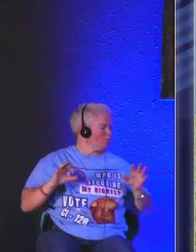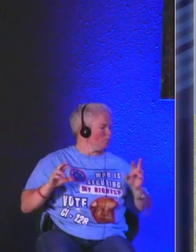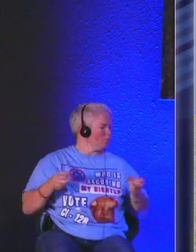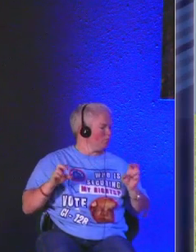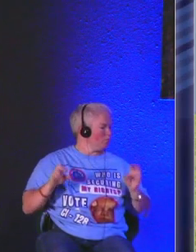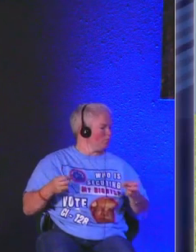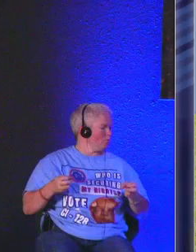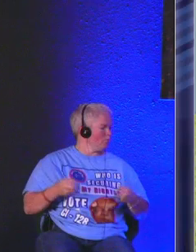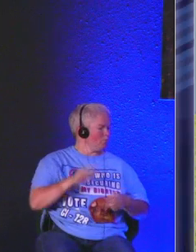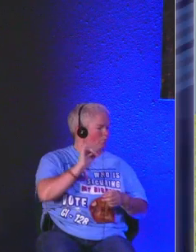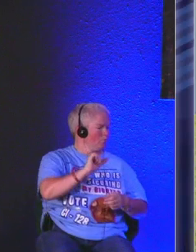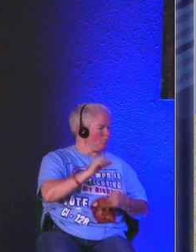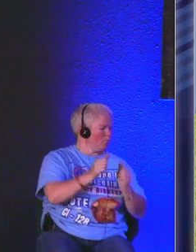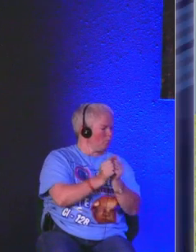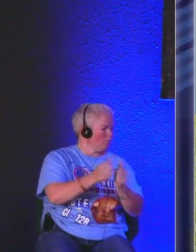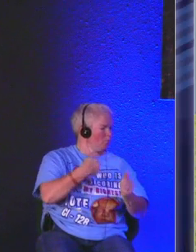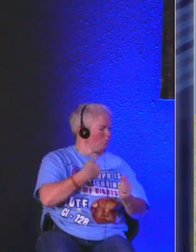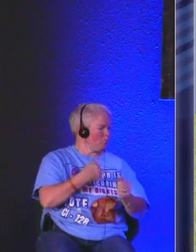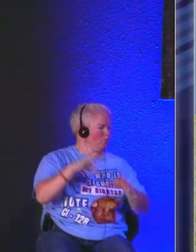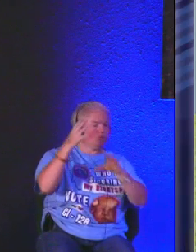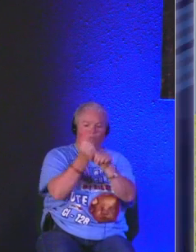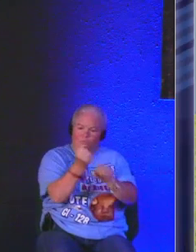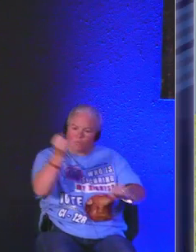staff they comfort me